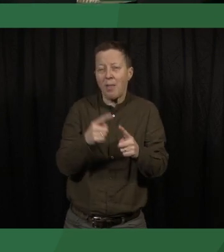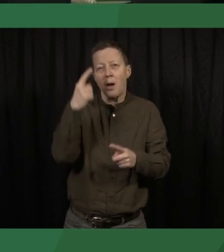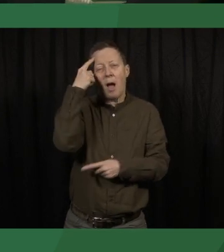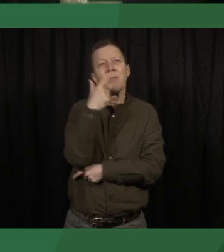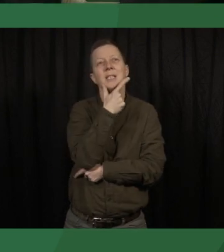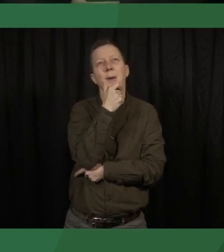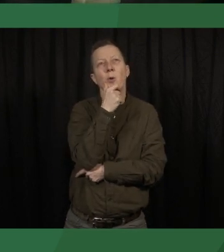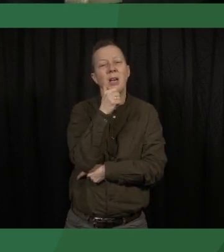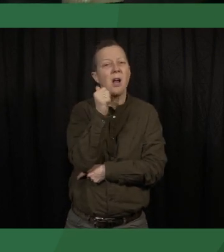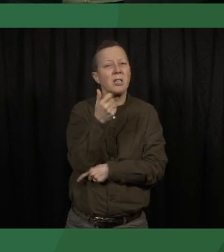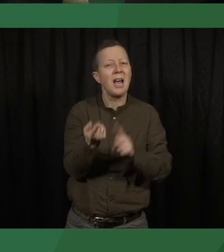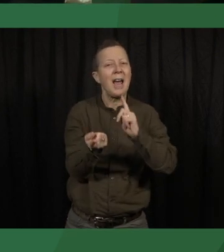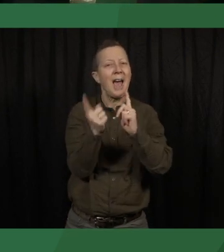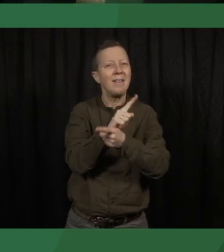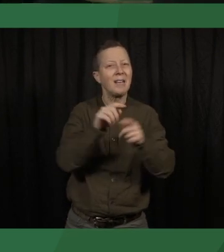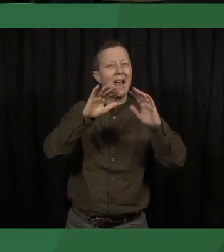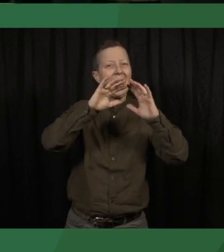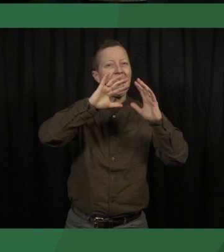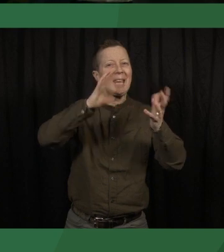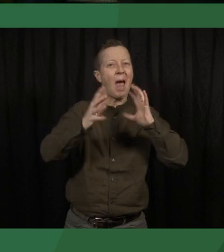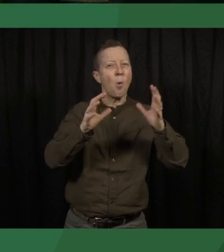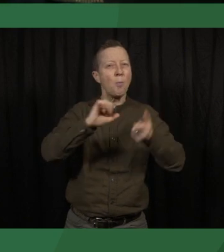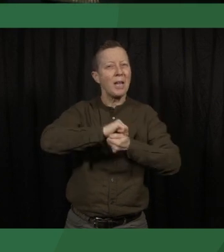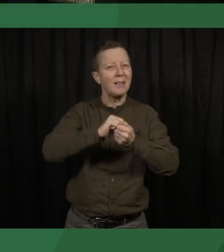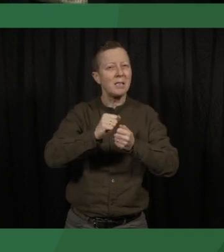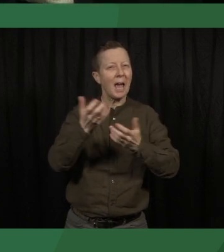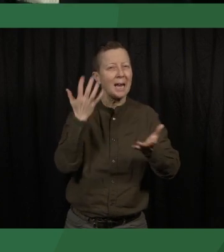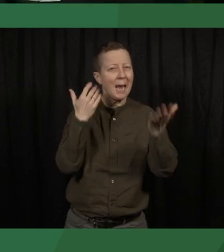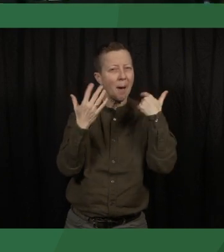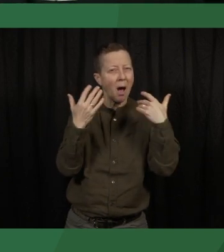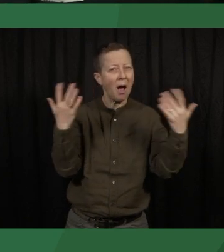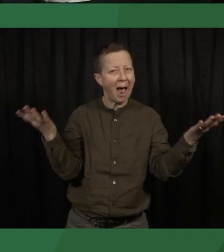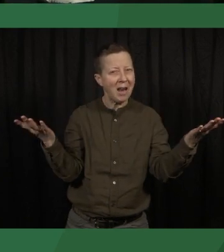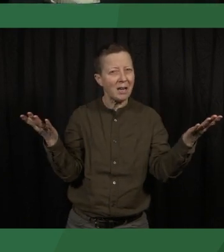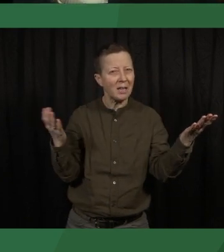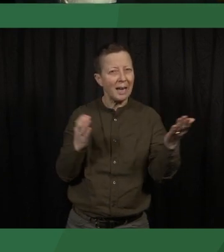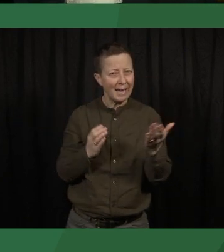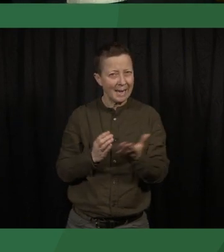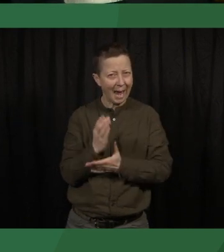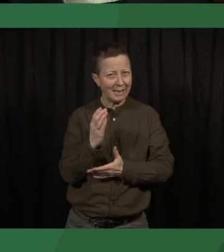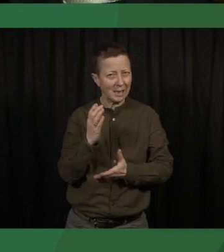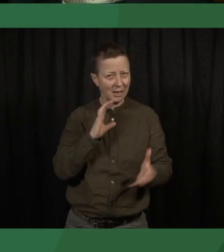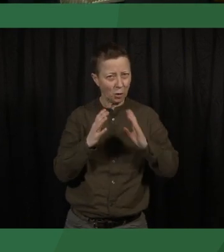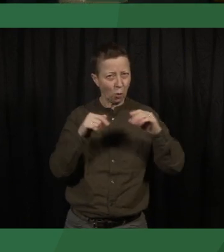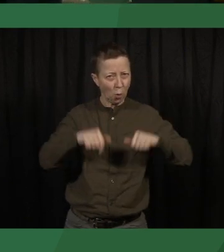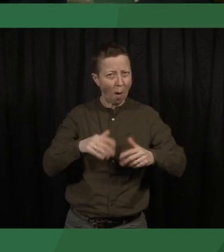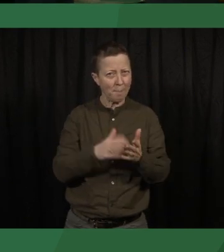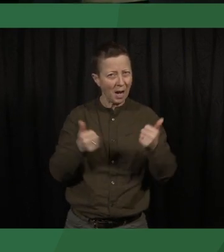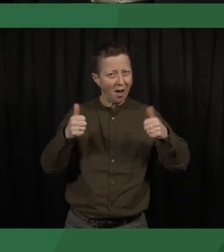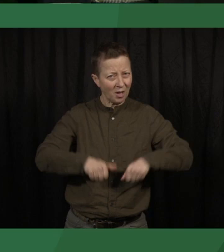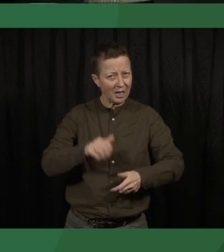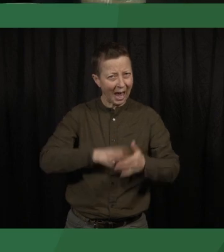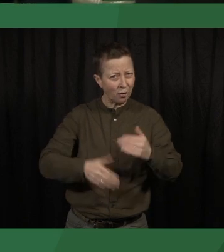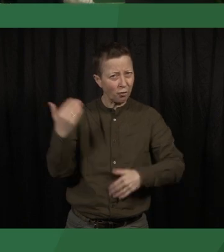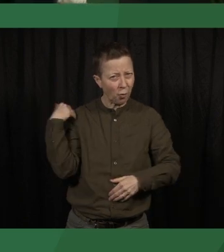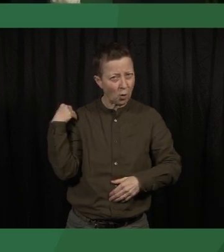changing geopolitical climate. It could be that cases today are simply harder than cases before. And